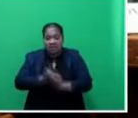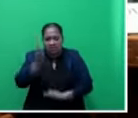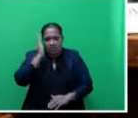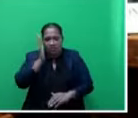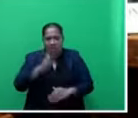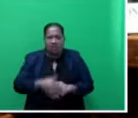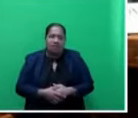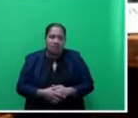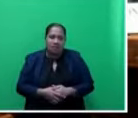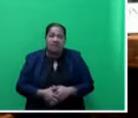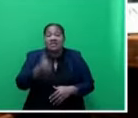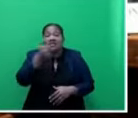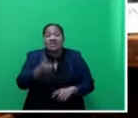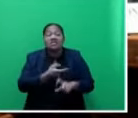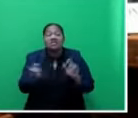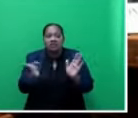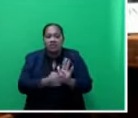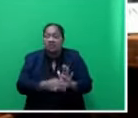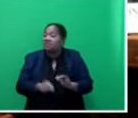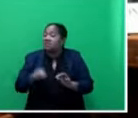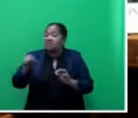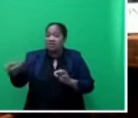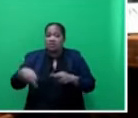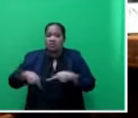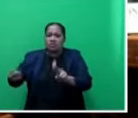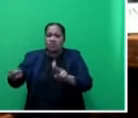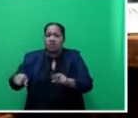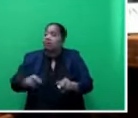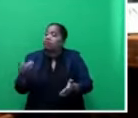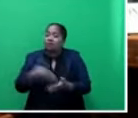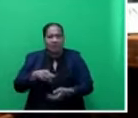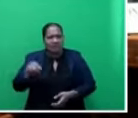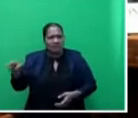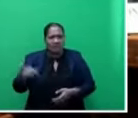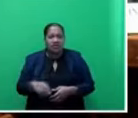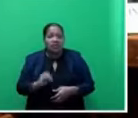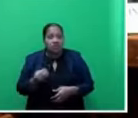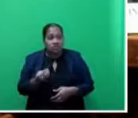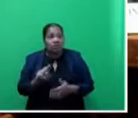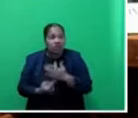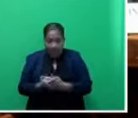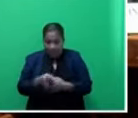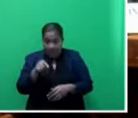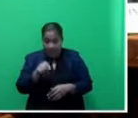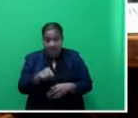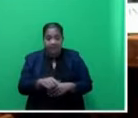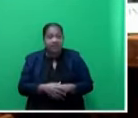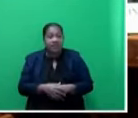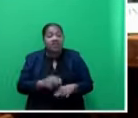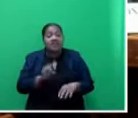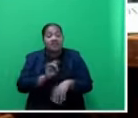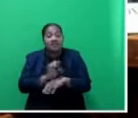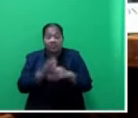Six kilometres down the road to get to that place. So, it was on the initiative of the advisory